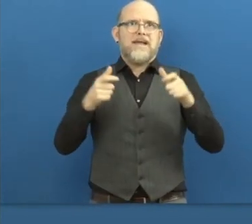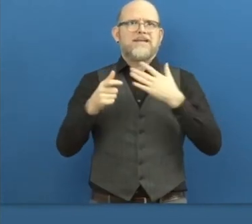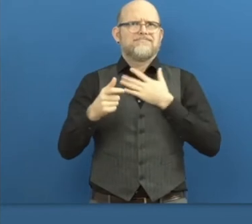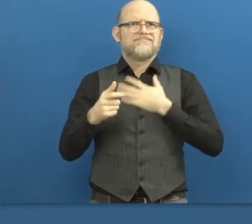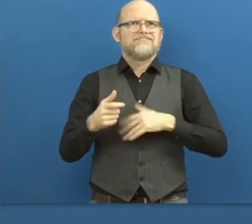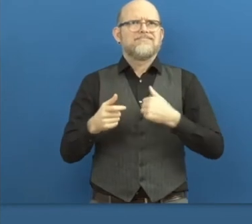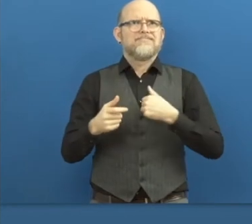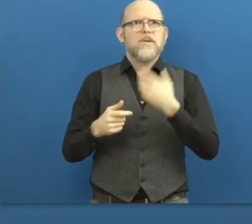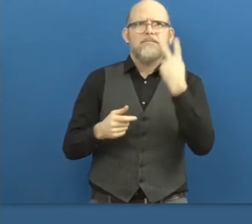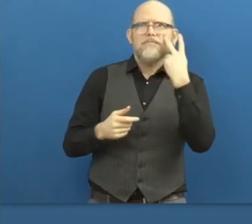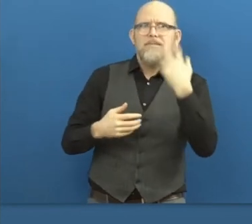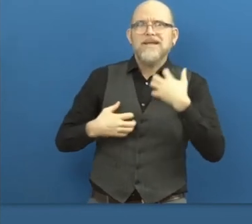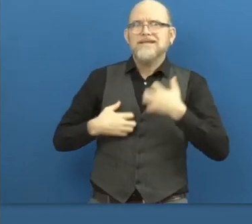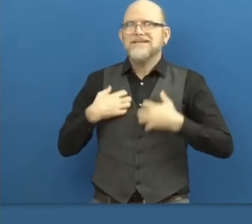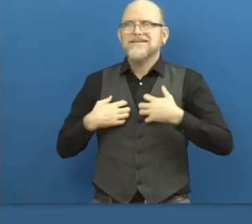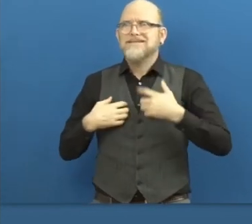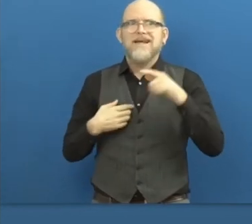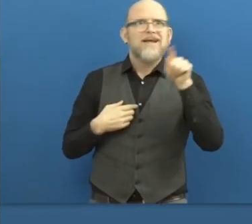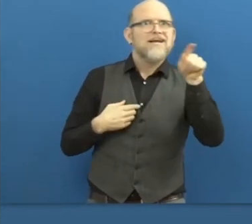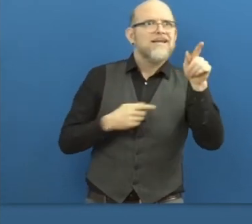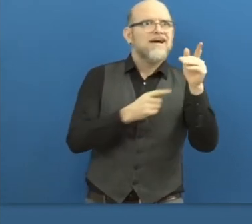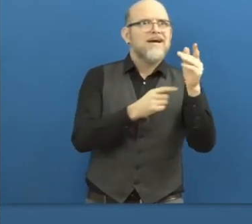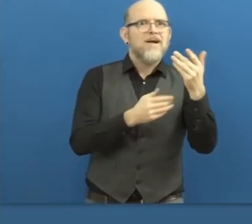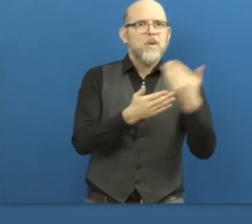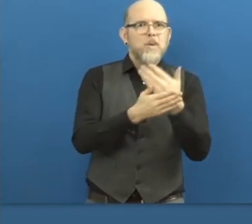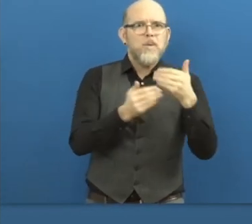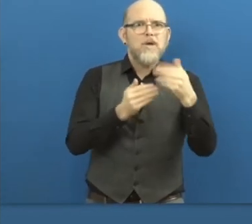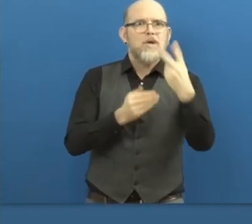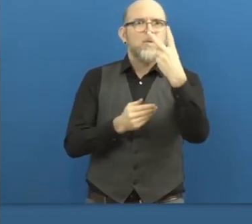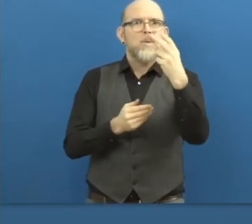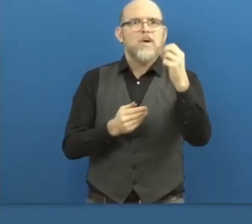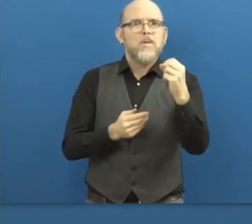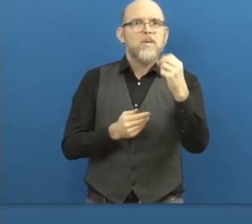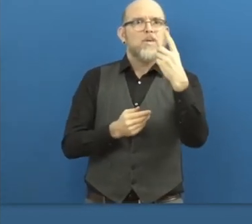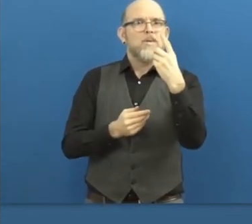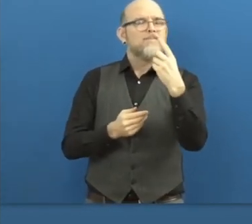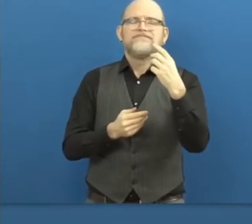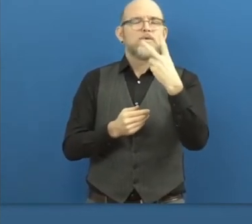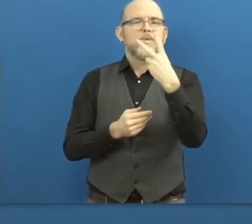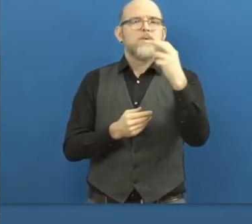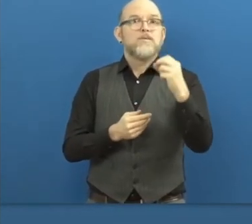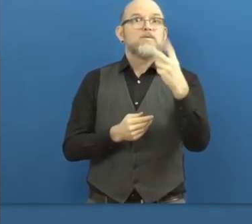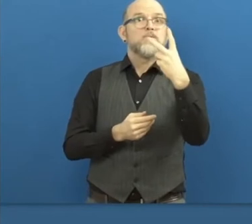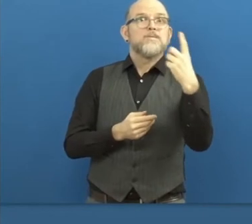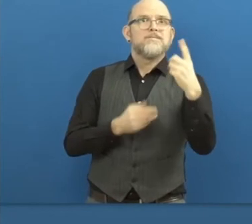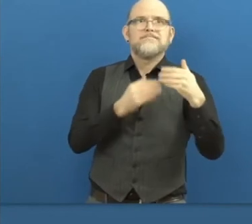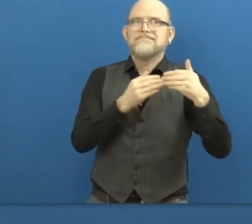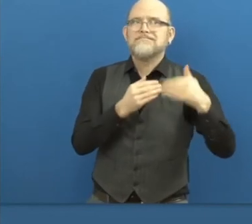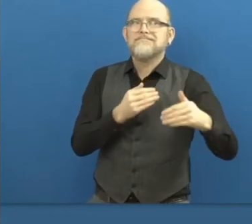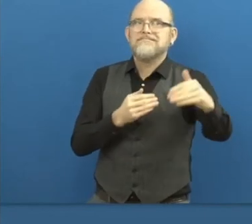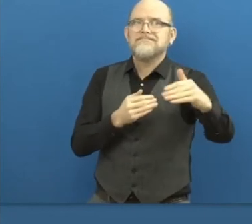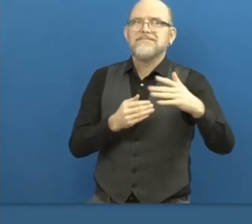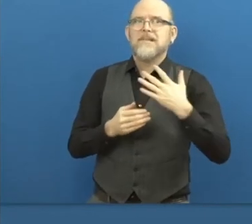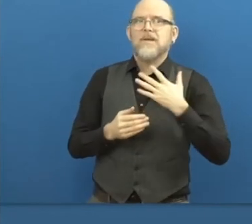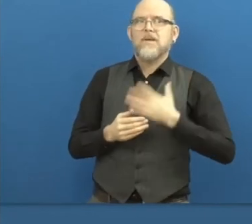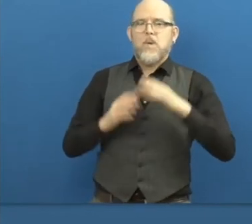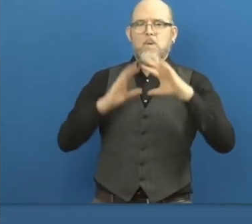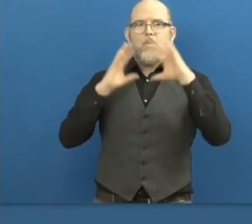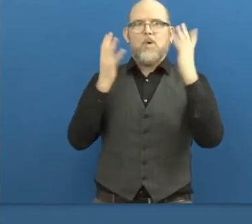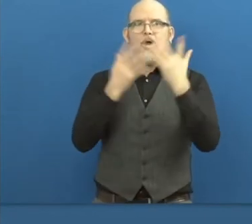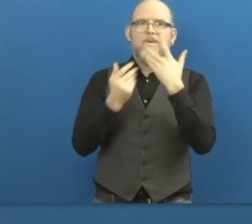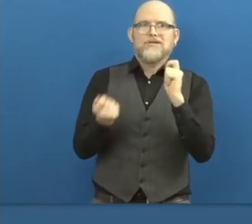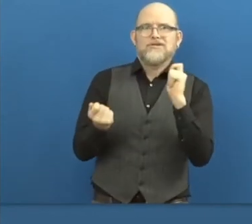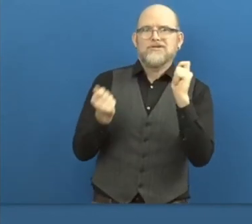excited to look forward on what's going on on 2021 and how can we create a better world for people with disabilities together.